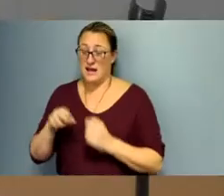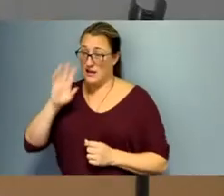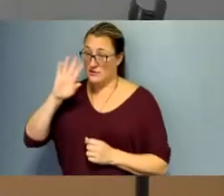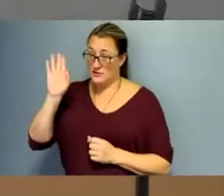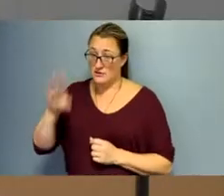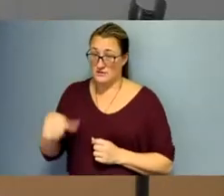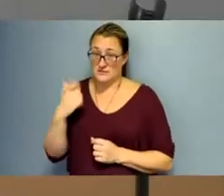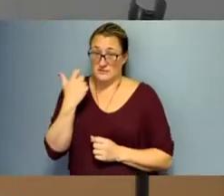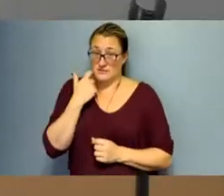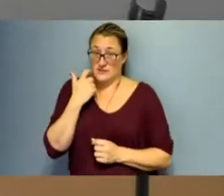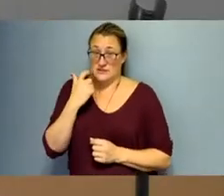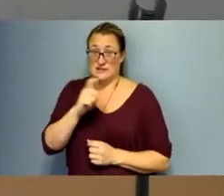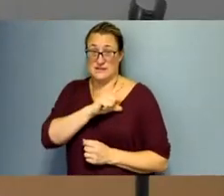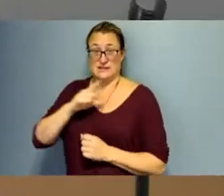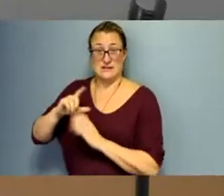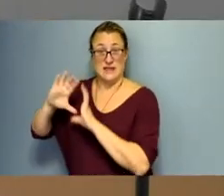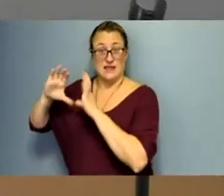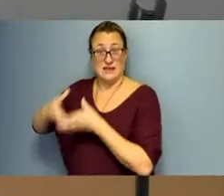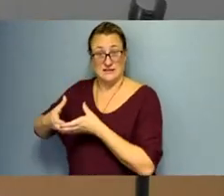legislature